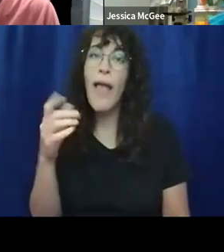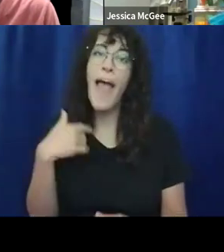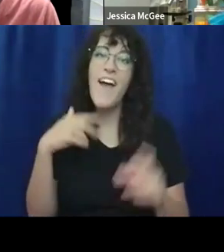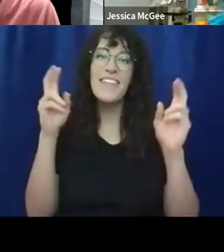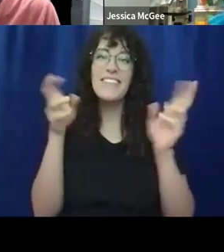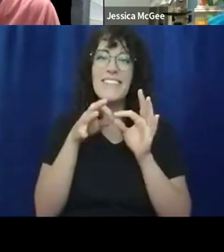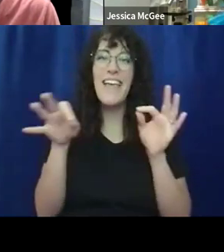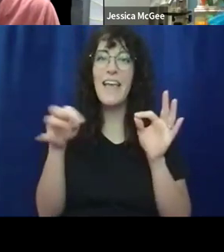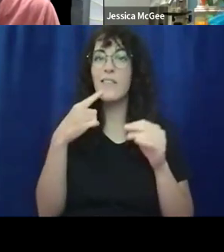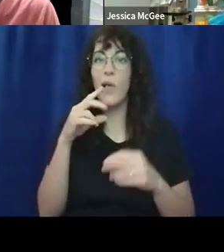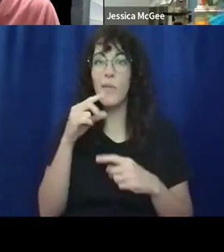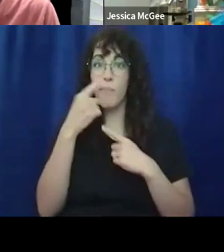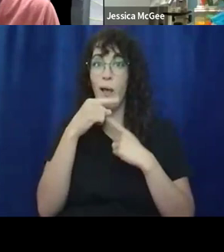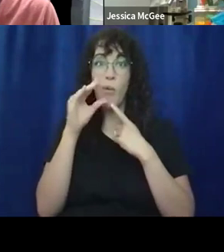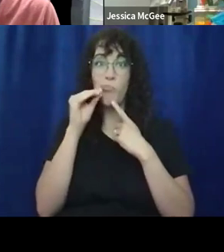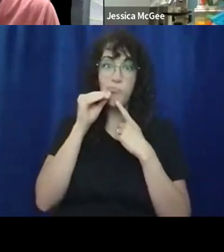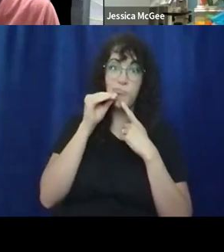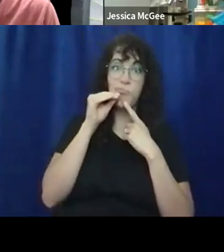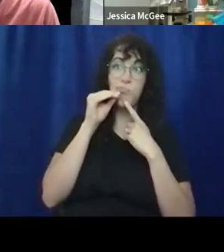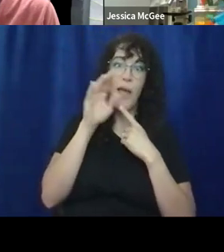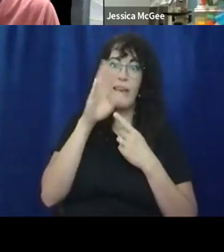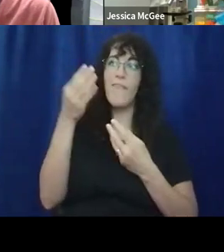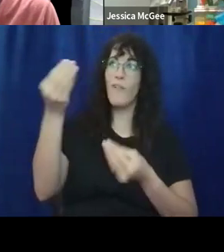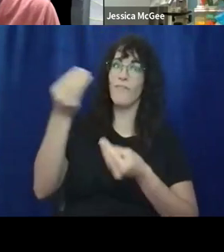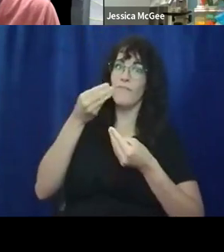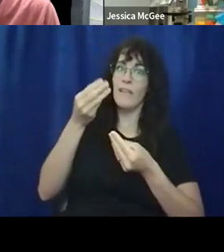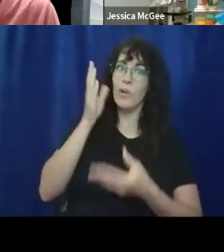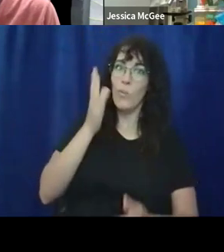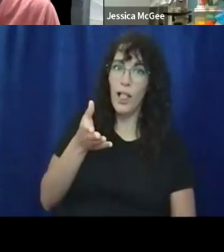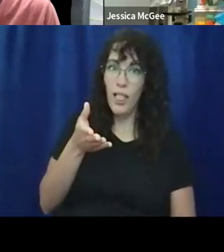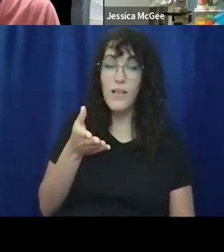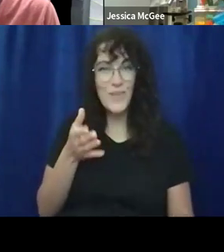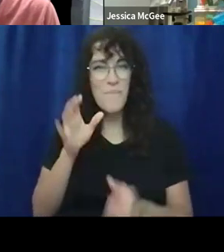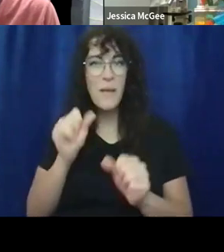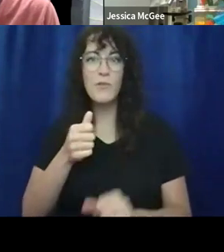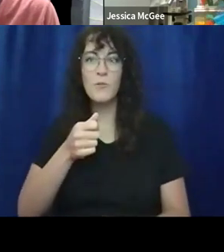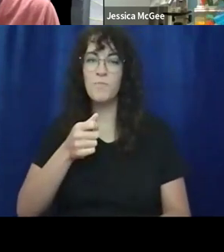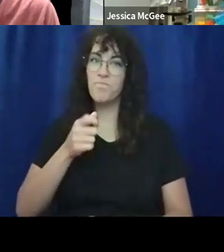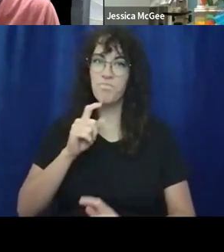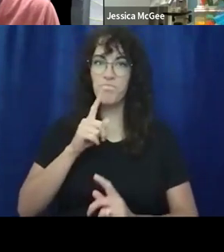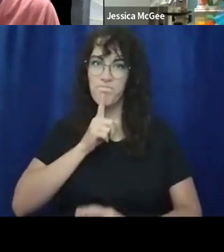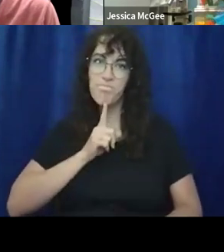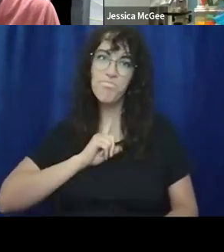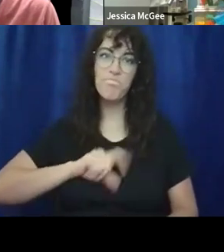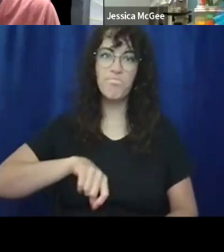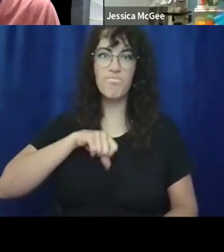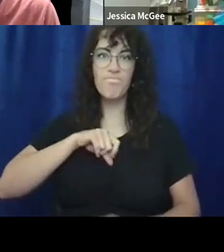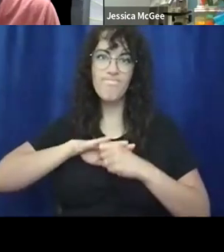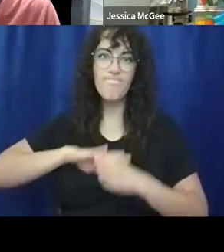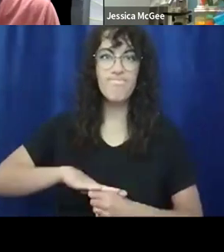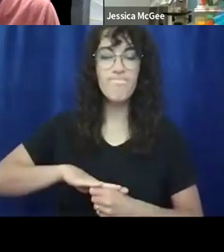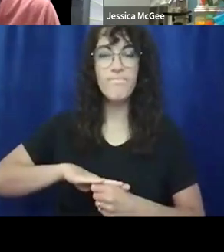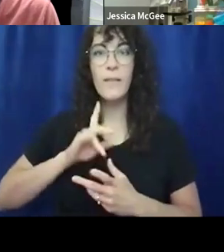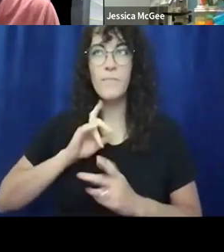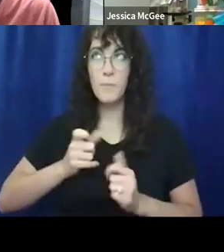And I think that's really true. Um, and swallowing your pride, being able to ask questions, being able to ask some favors, but at the same time,